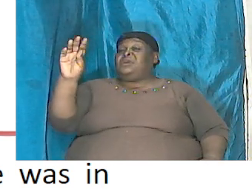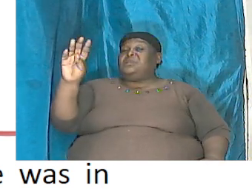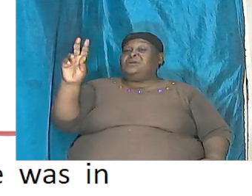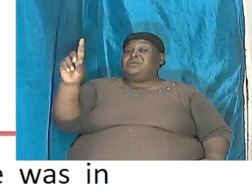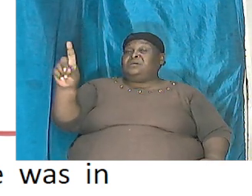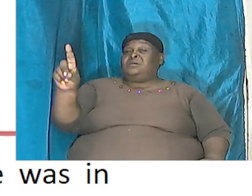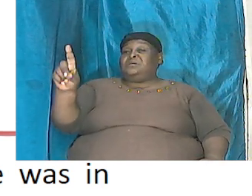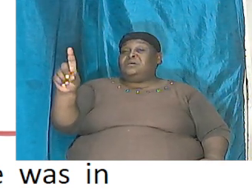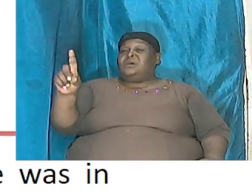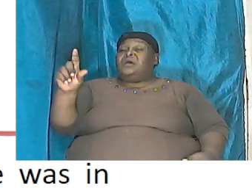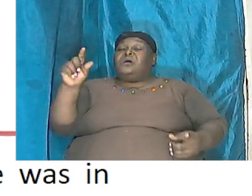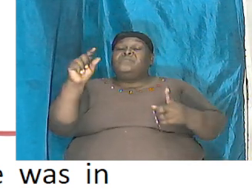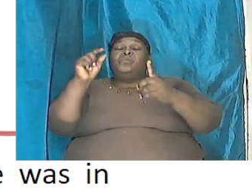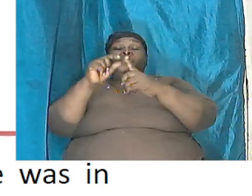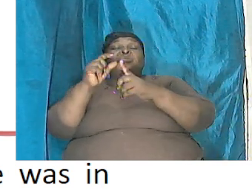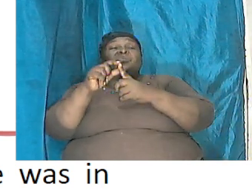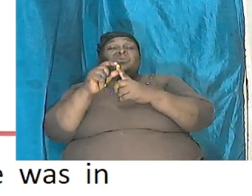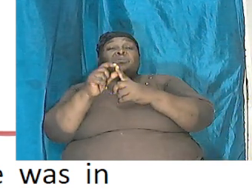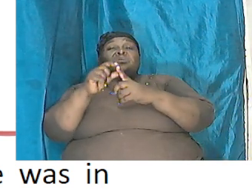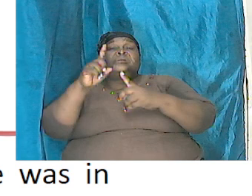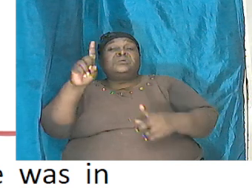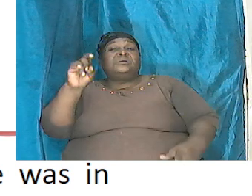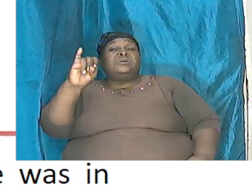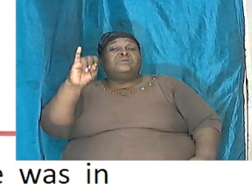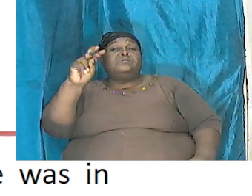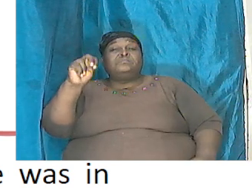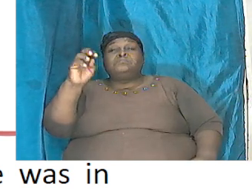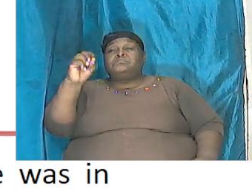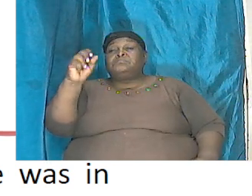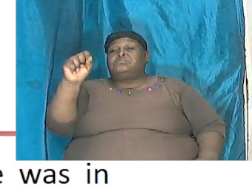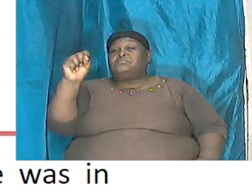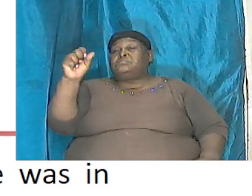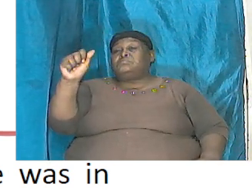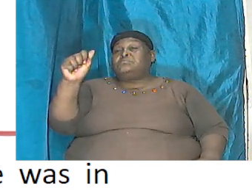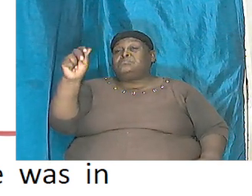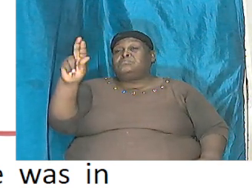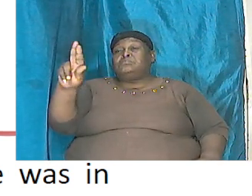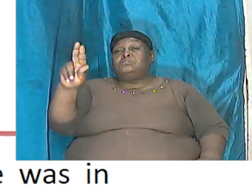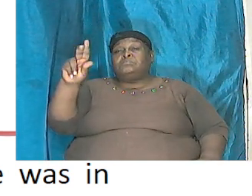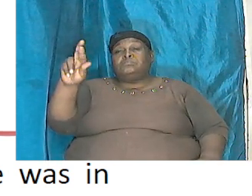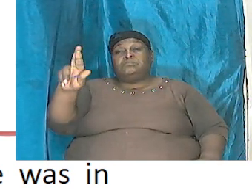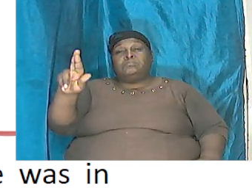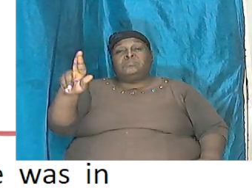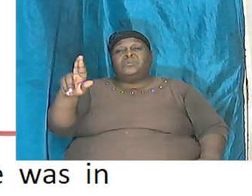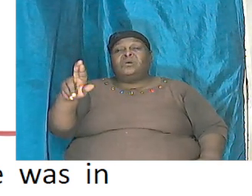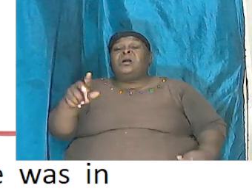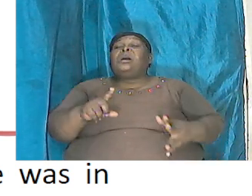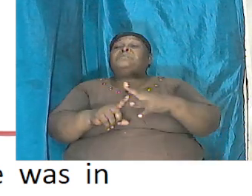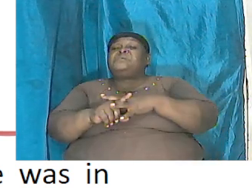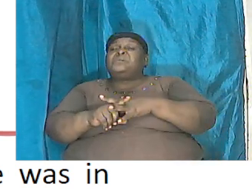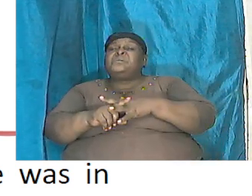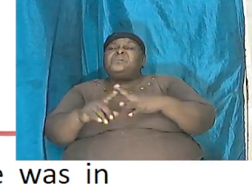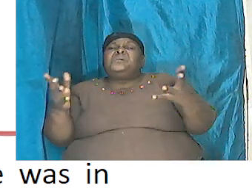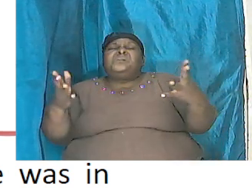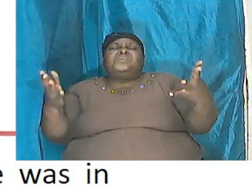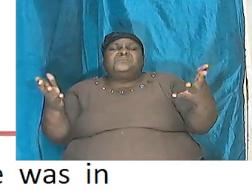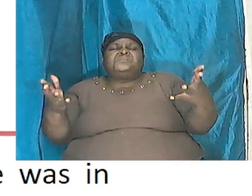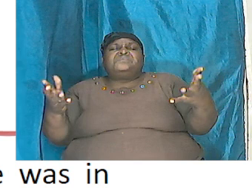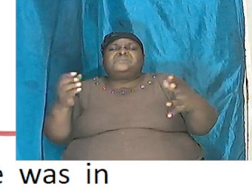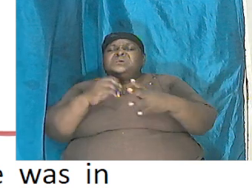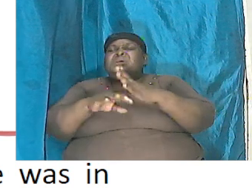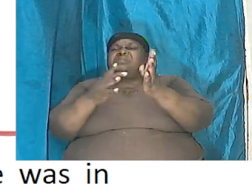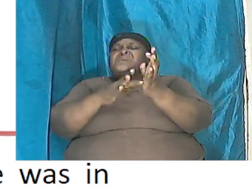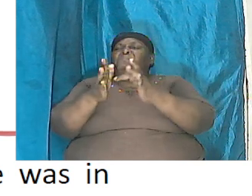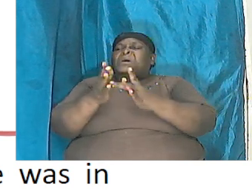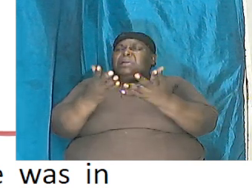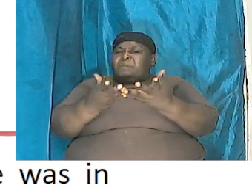didn't even exist and whatever was in the Bible was